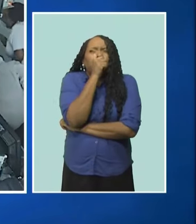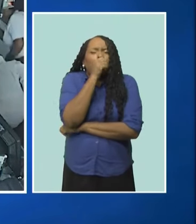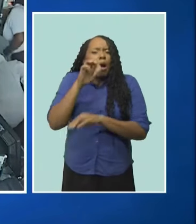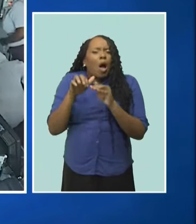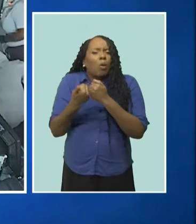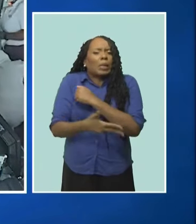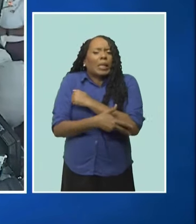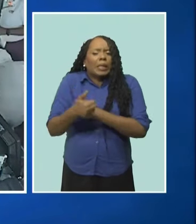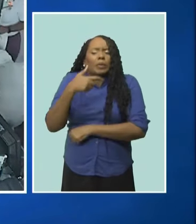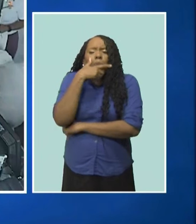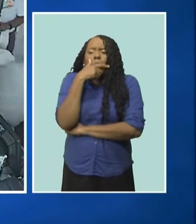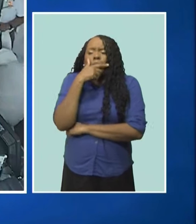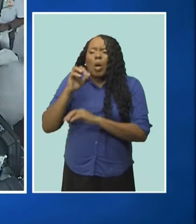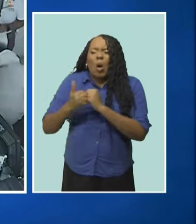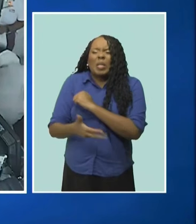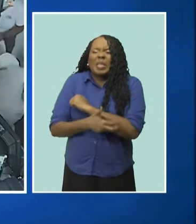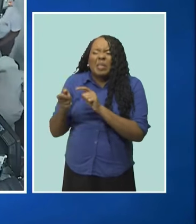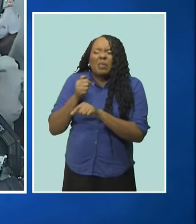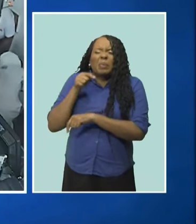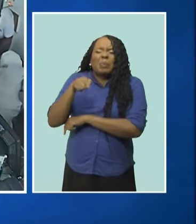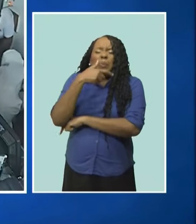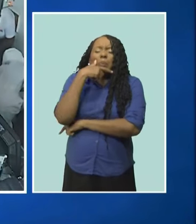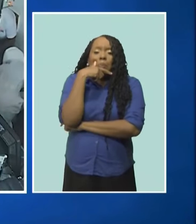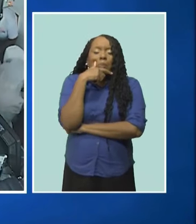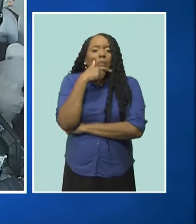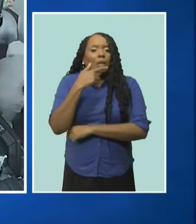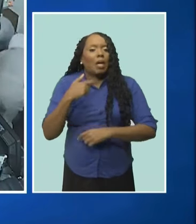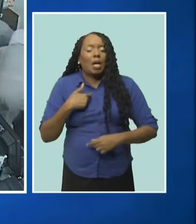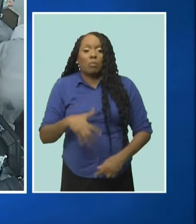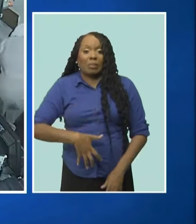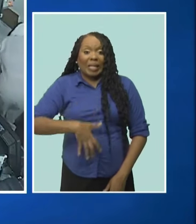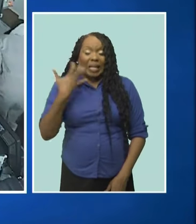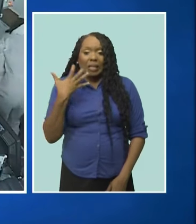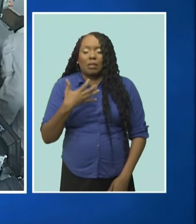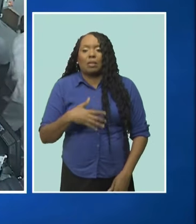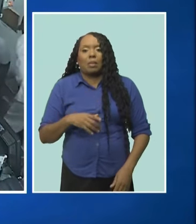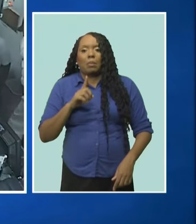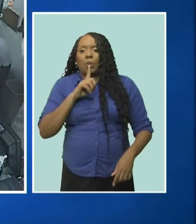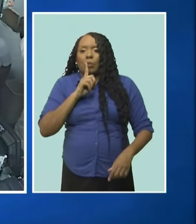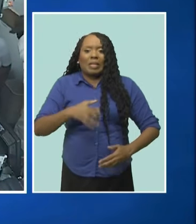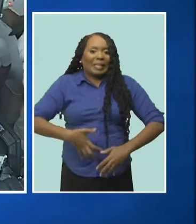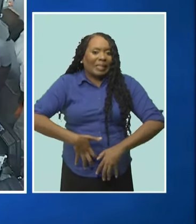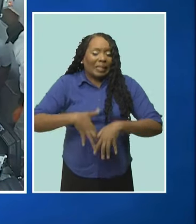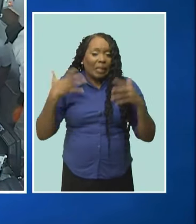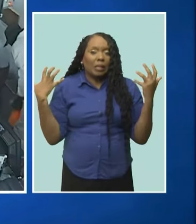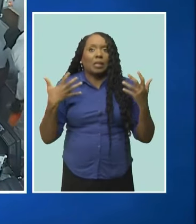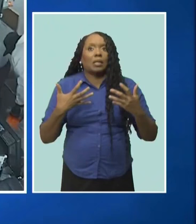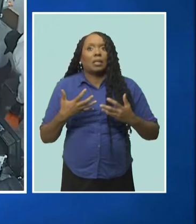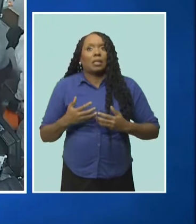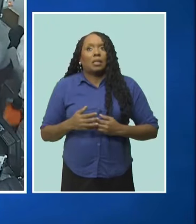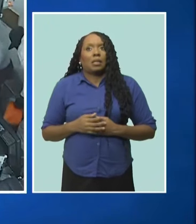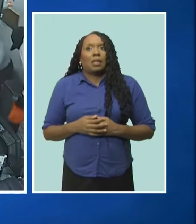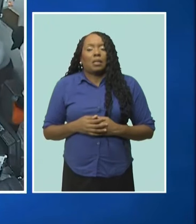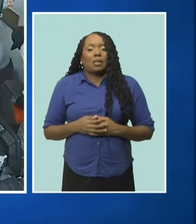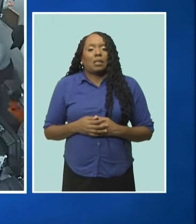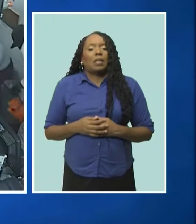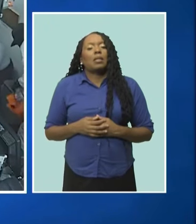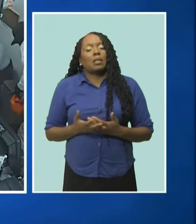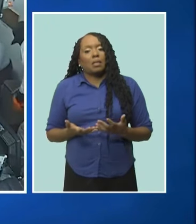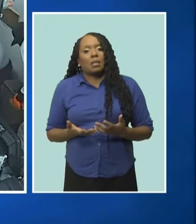I was angry, still angry, but not as bad, not as much as I was before,